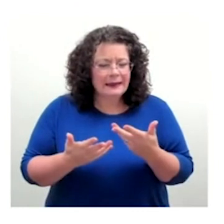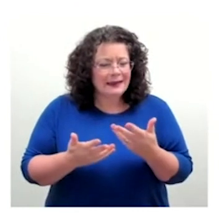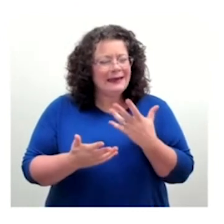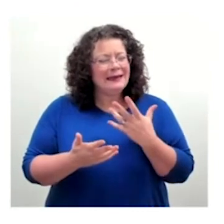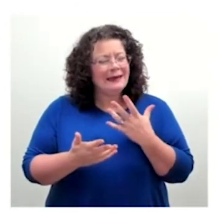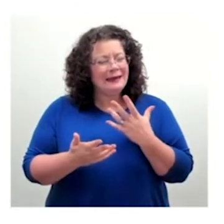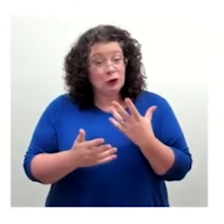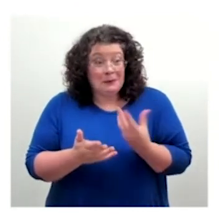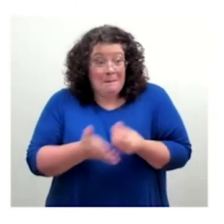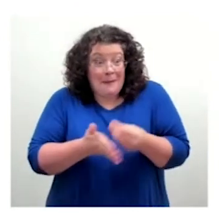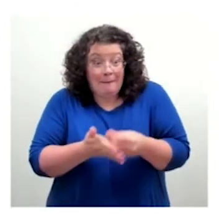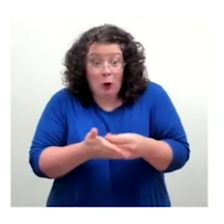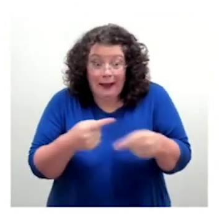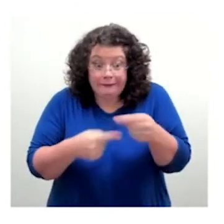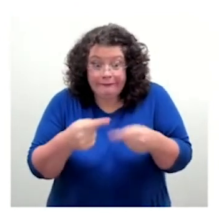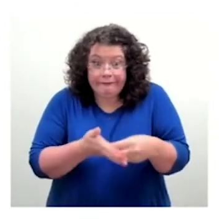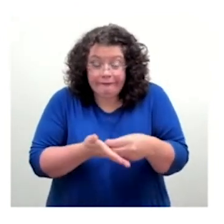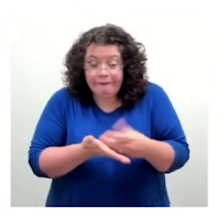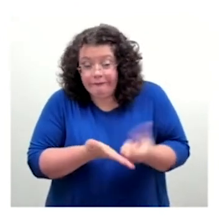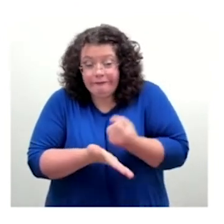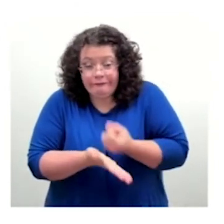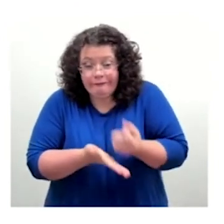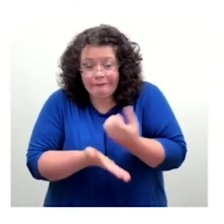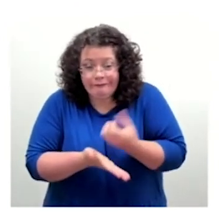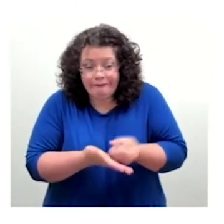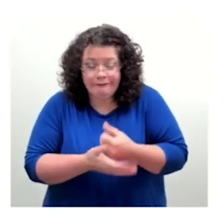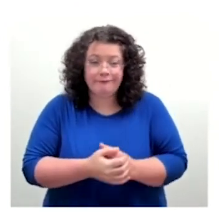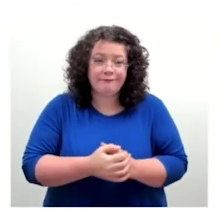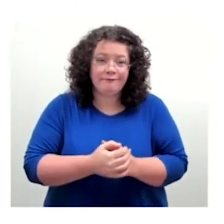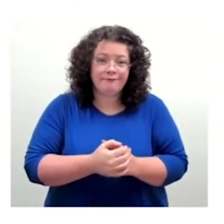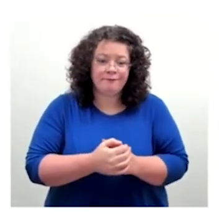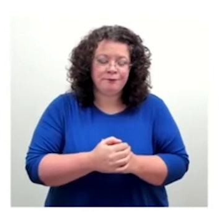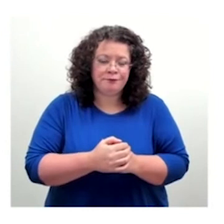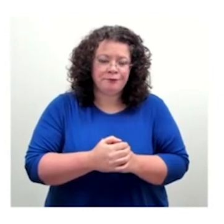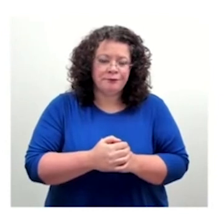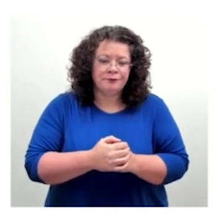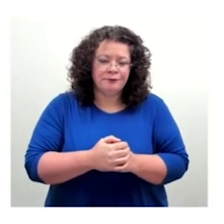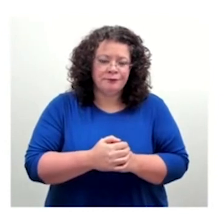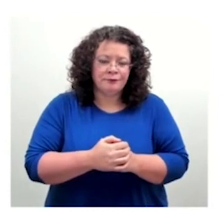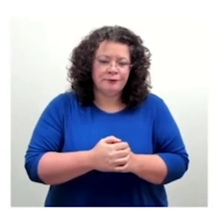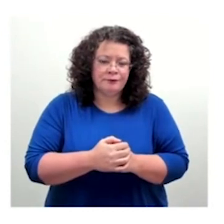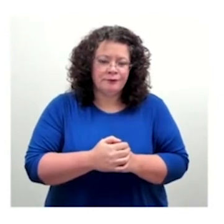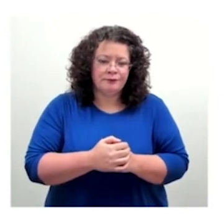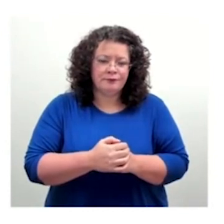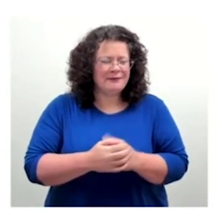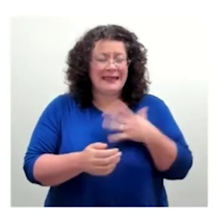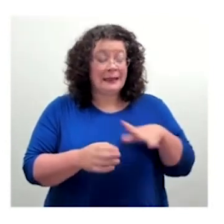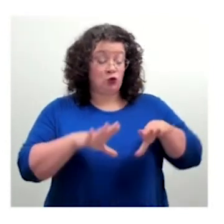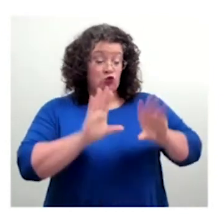to stop, you know, and, and, and if we can successfully do that, and I think we can actually advance accessibility as well.